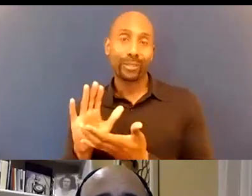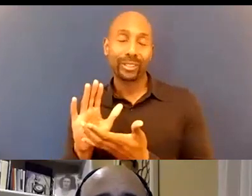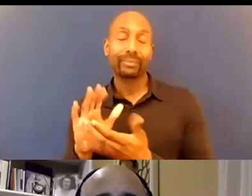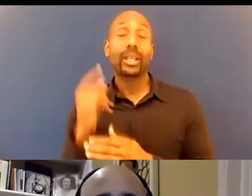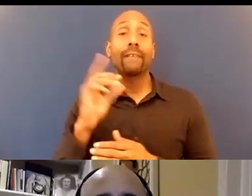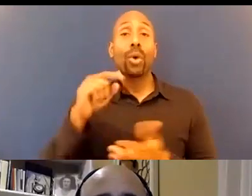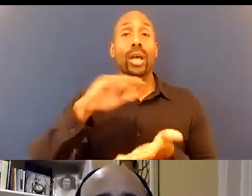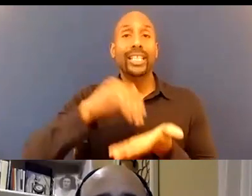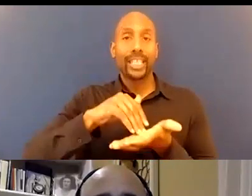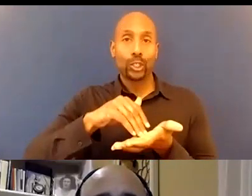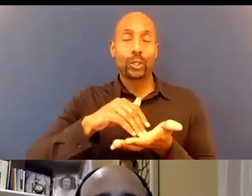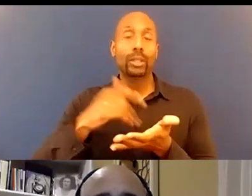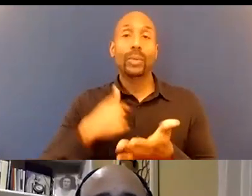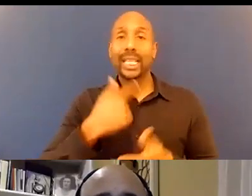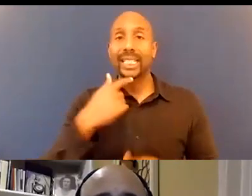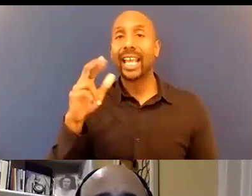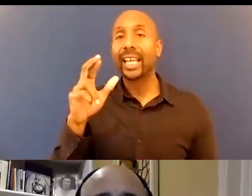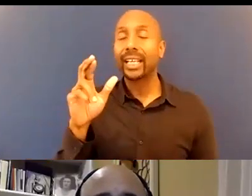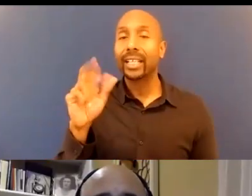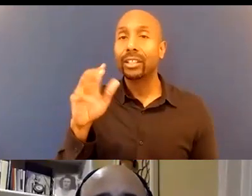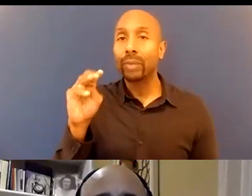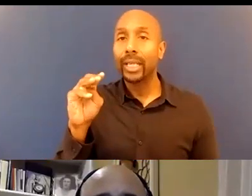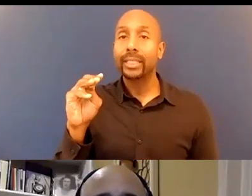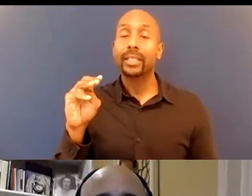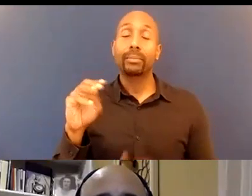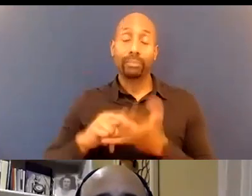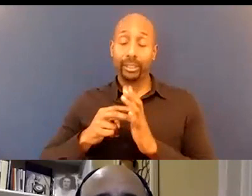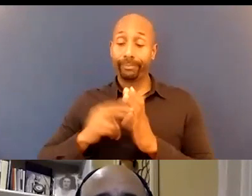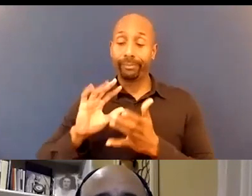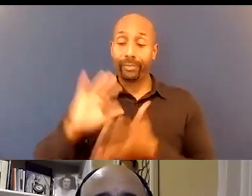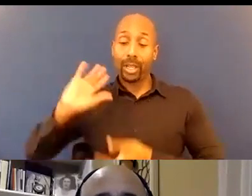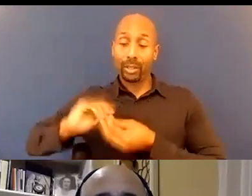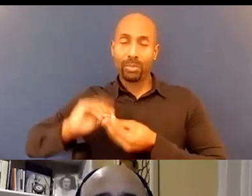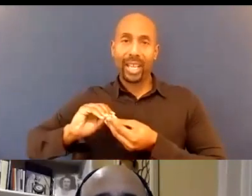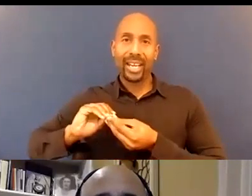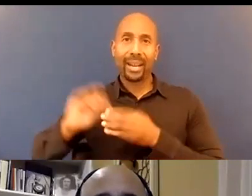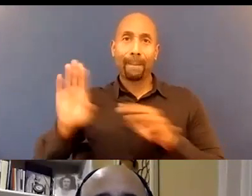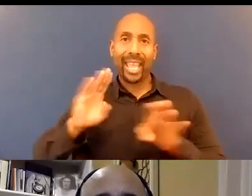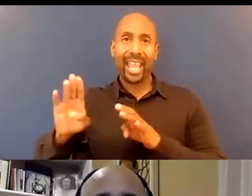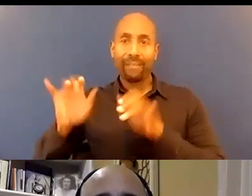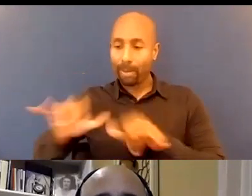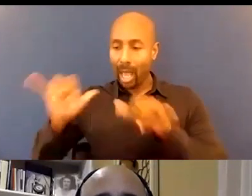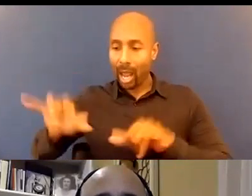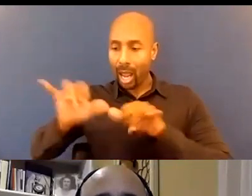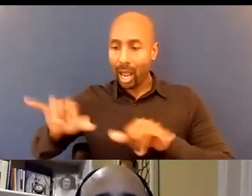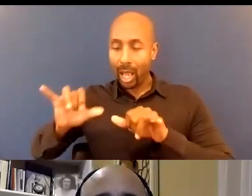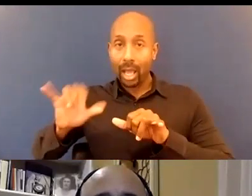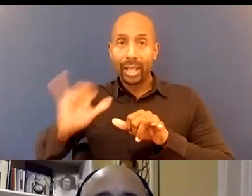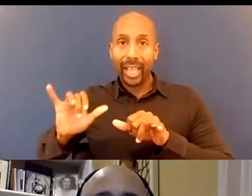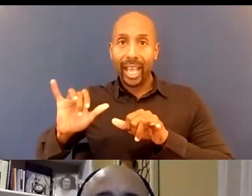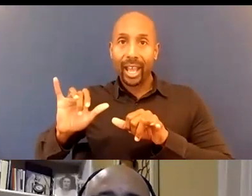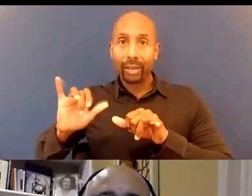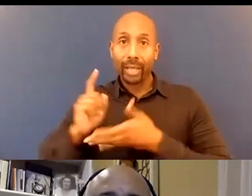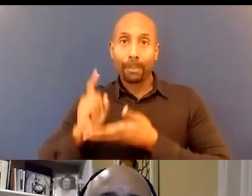racism as accumulated patterns of behaviors that disadvantages one racial group and advantages another